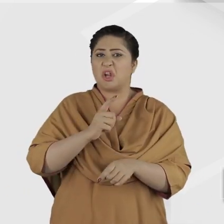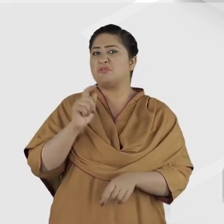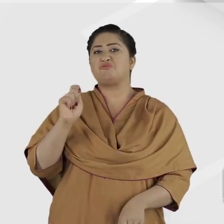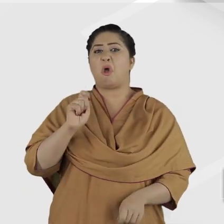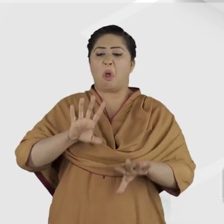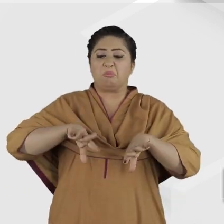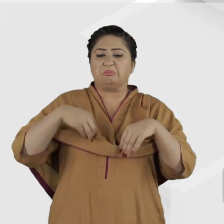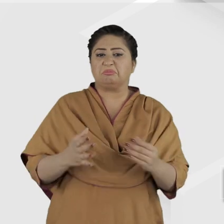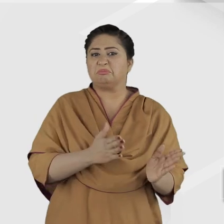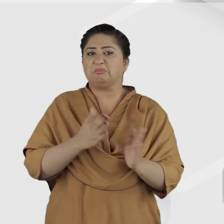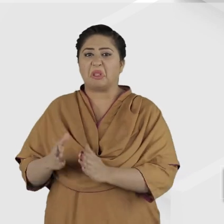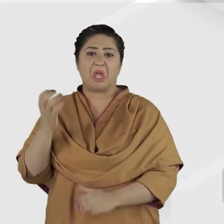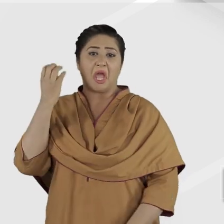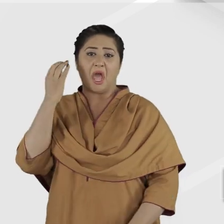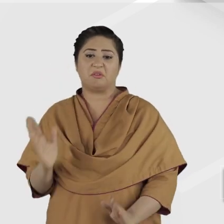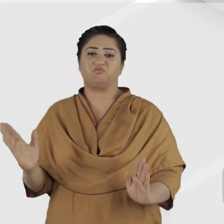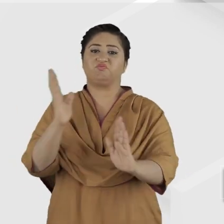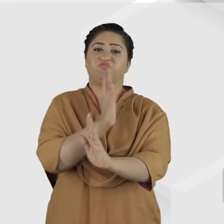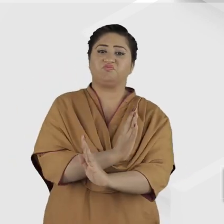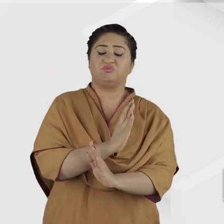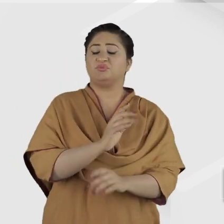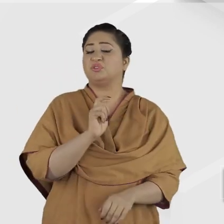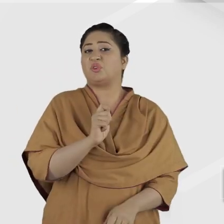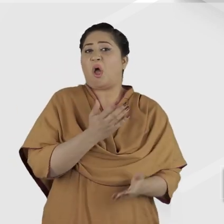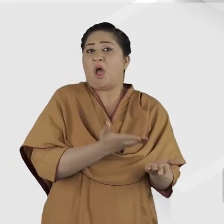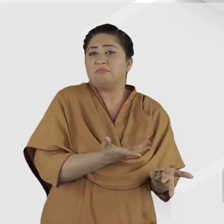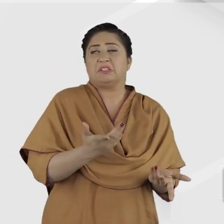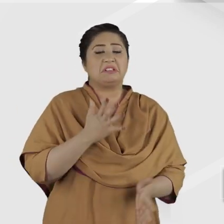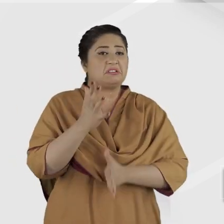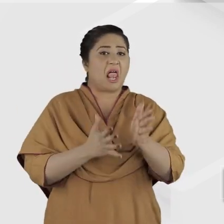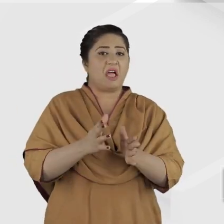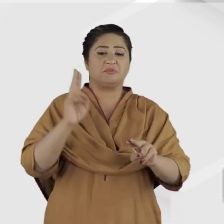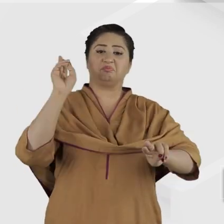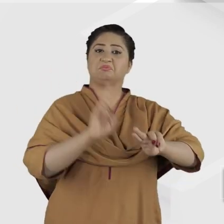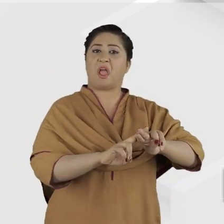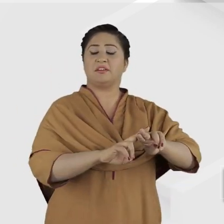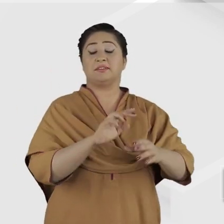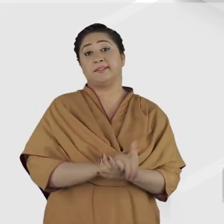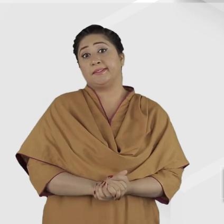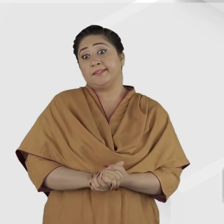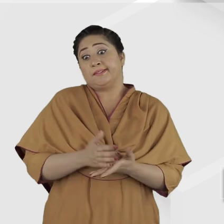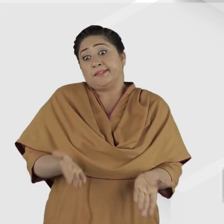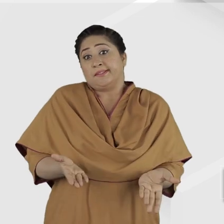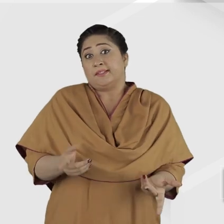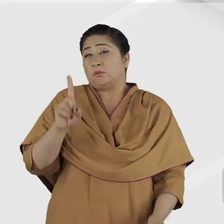Deaf teachers lost their jobs as hearing teachers took their place, and sign language was banned from use.